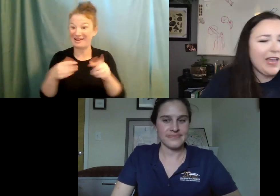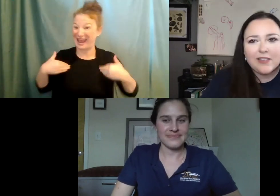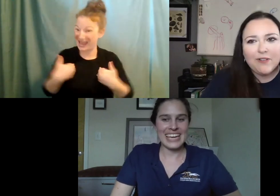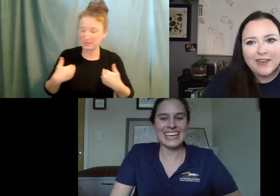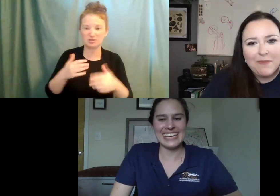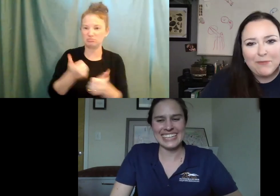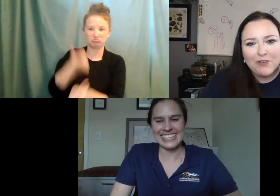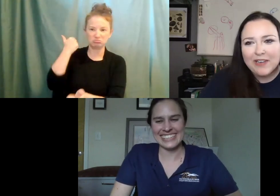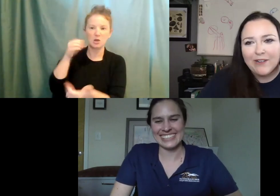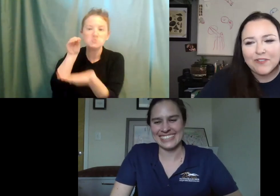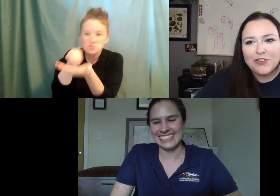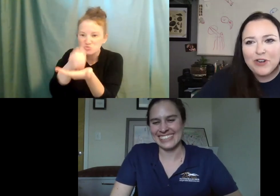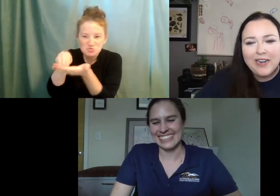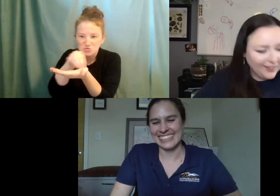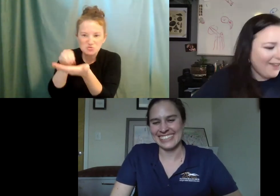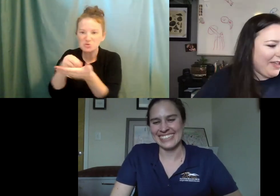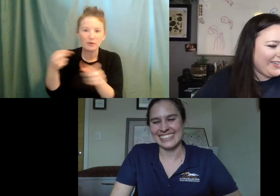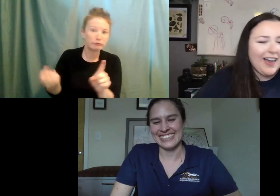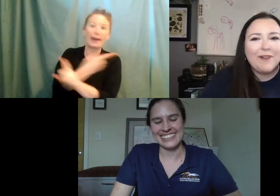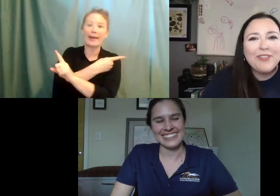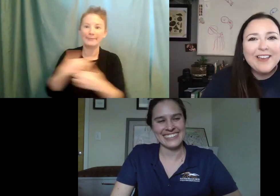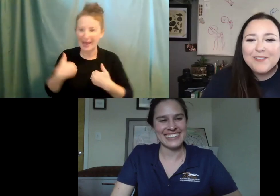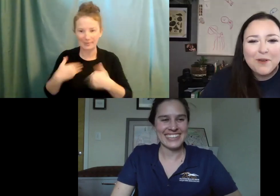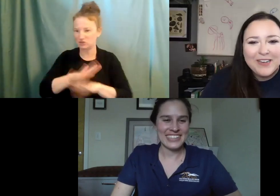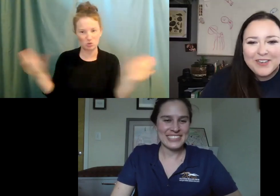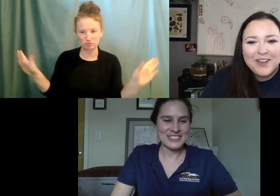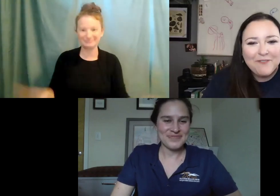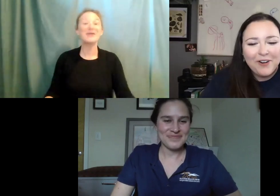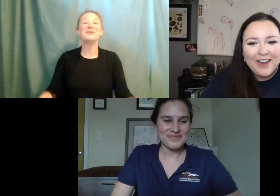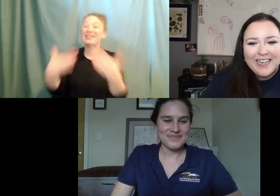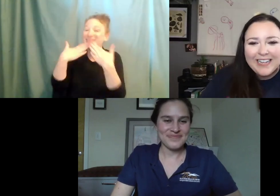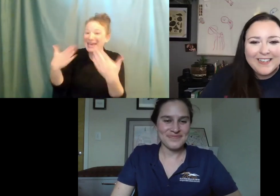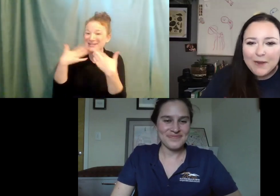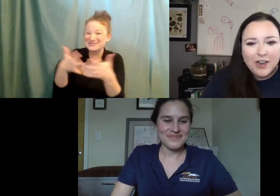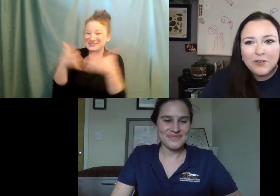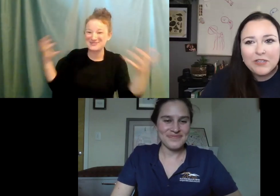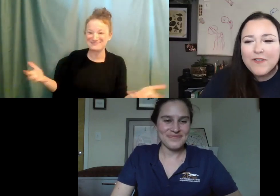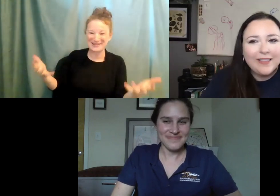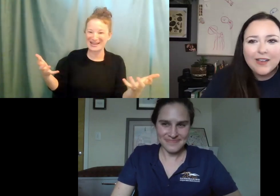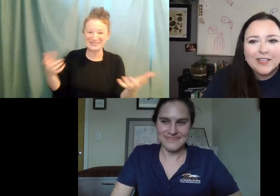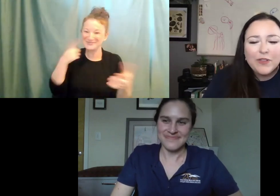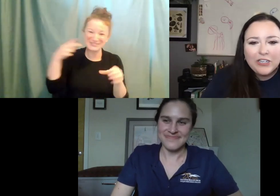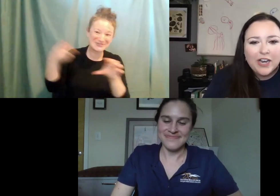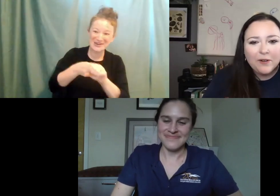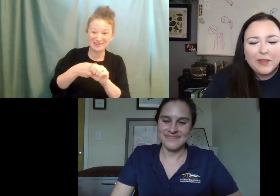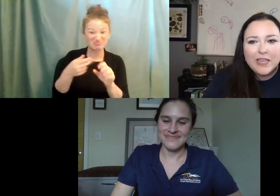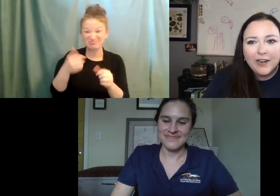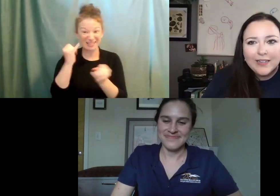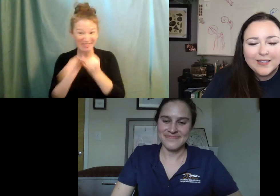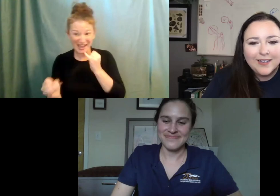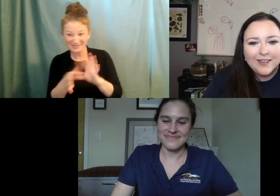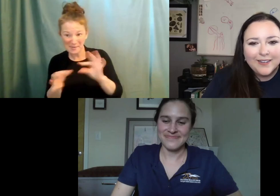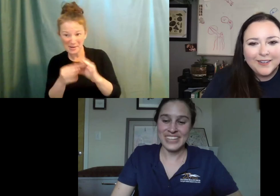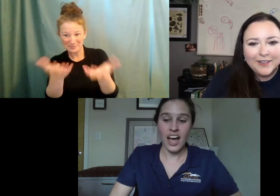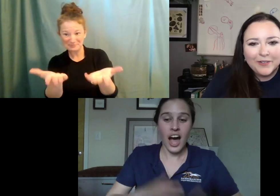Don't kiss the random mammal you encounter on the street. Love it. Uh, well, thank you so much for taking the time to talk to us. you have anything else that you'd like to share with the